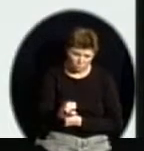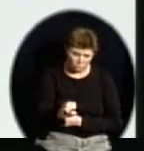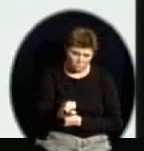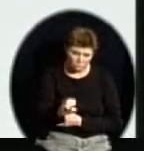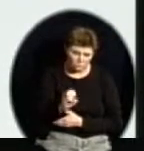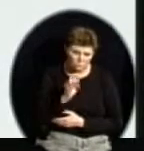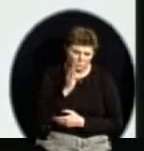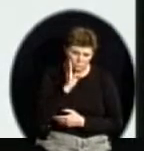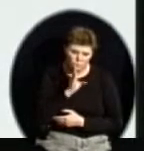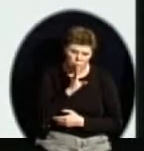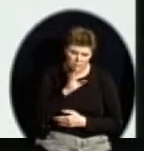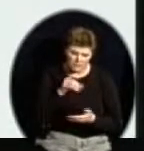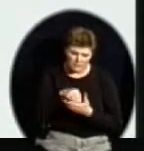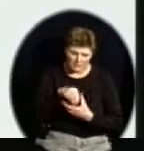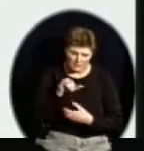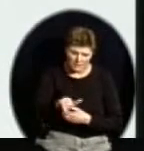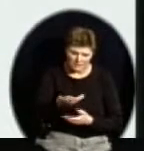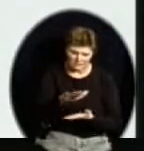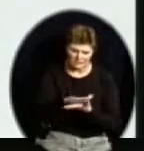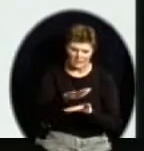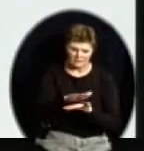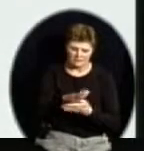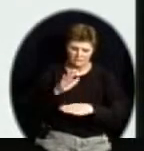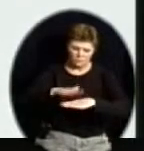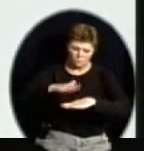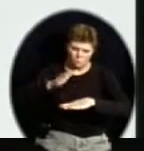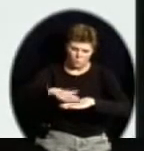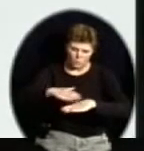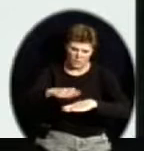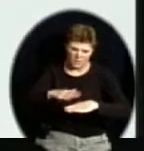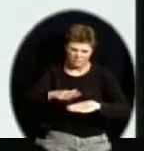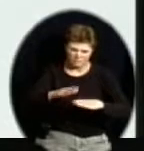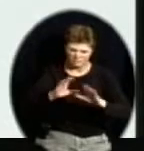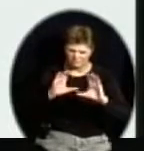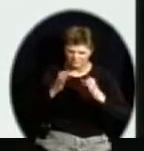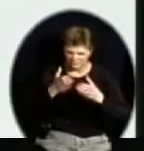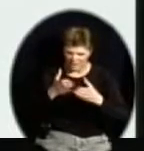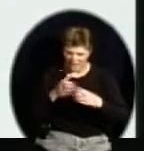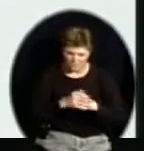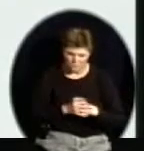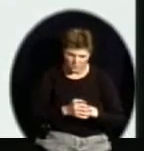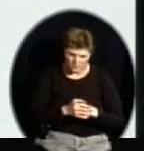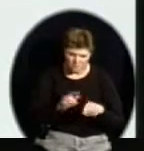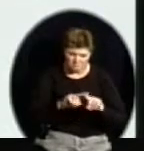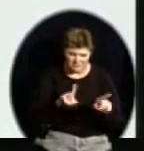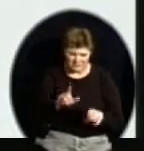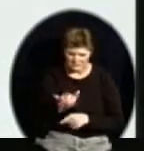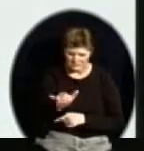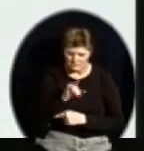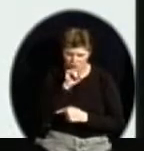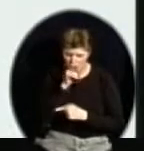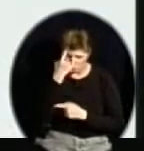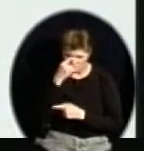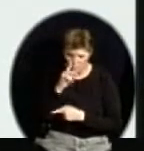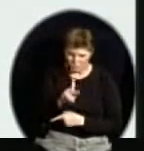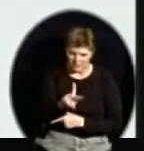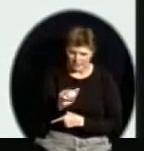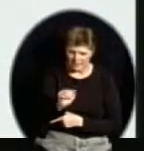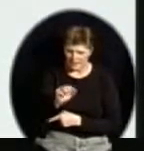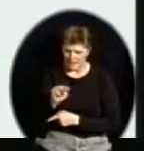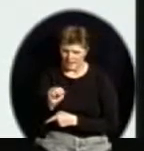fall into that academic warning category. Then the same is true on the CAM. Even if a student needs it and takes it,